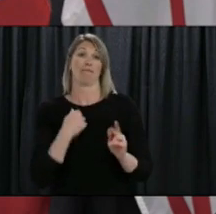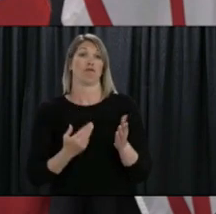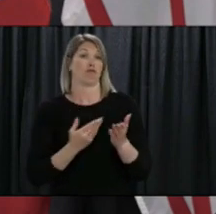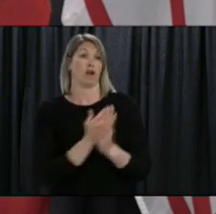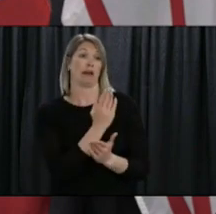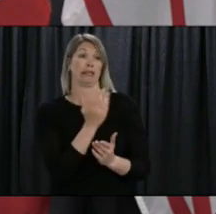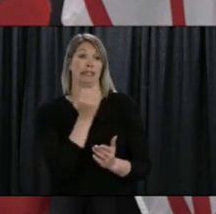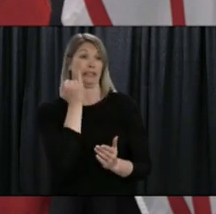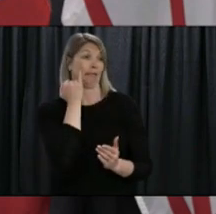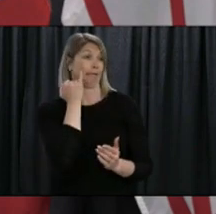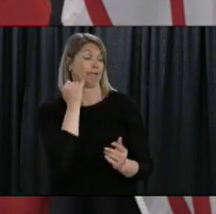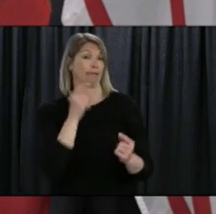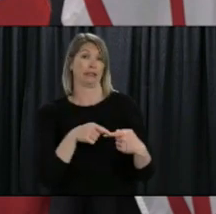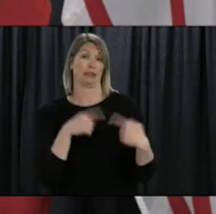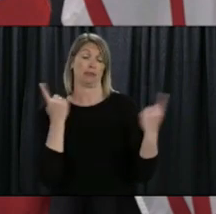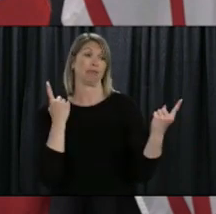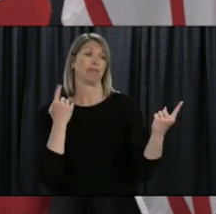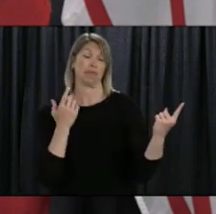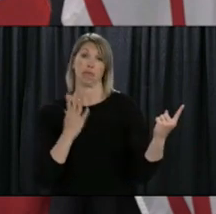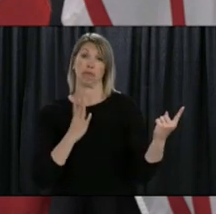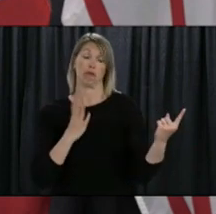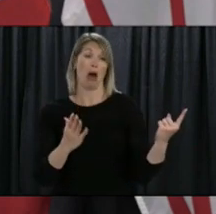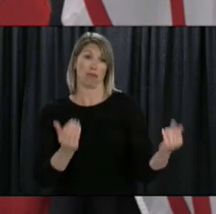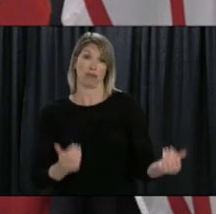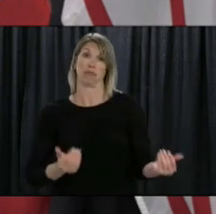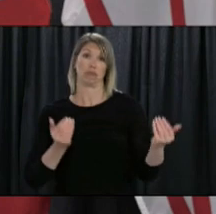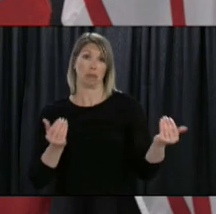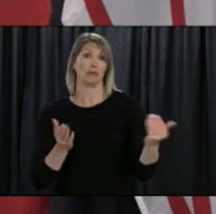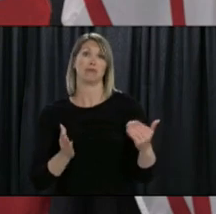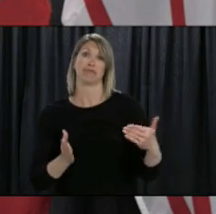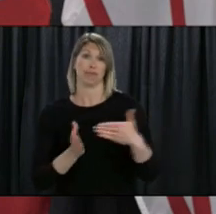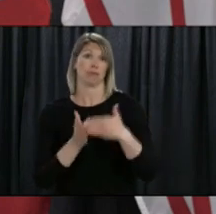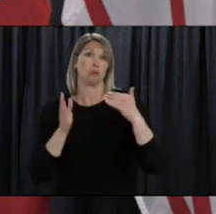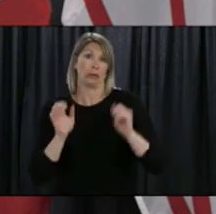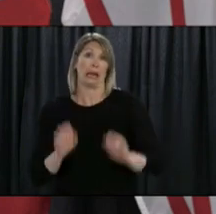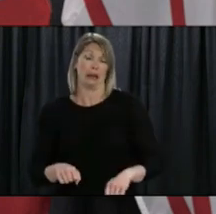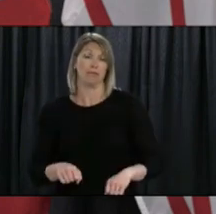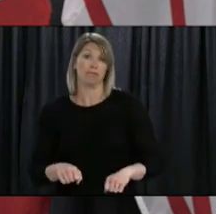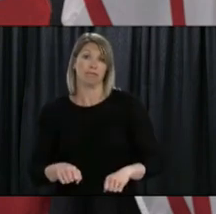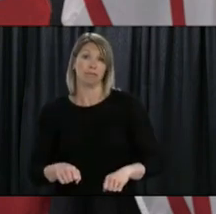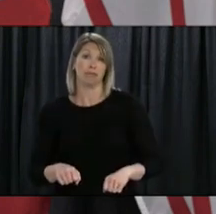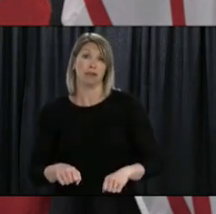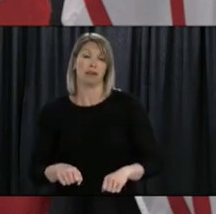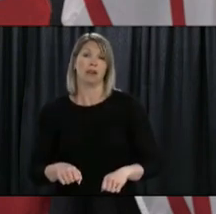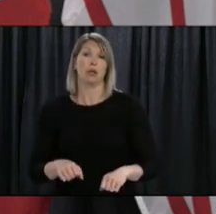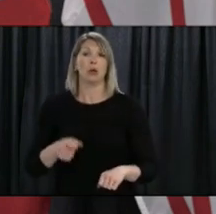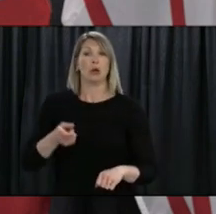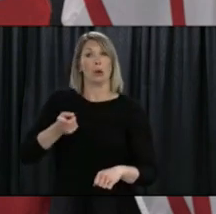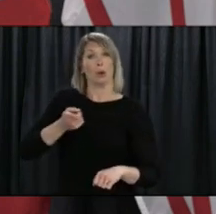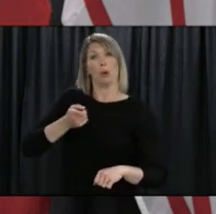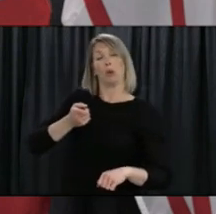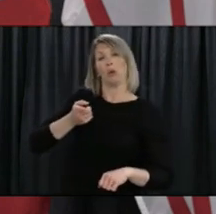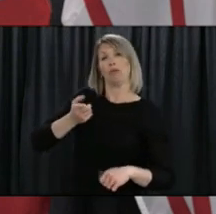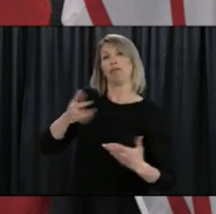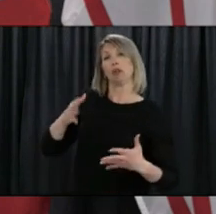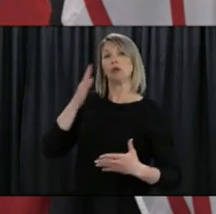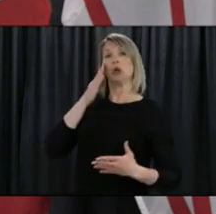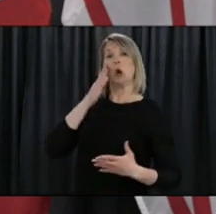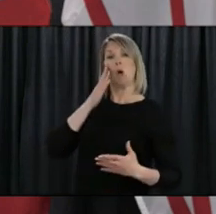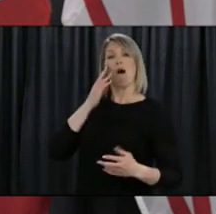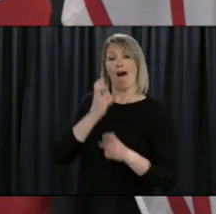you know file those claims so these claims are there but you know from a public health safety from a public health